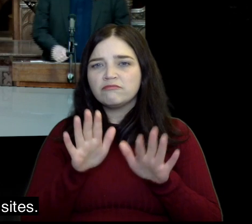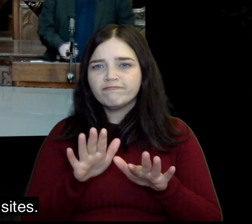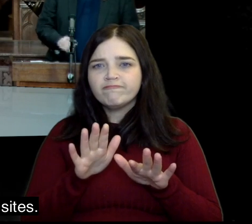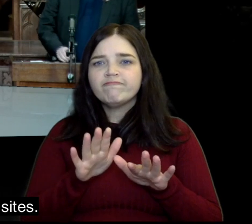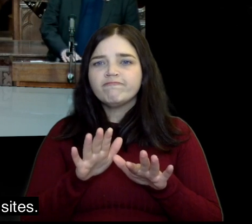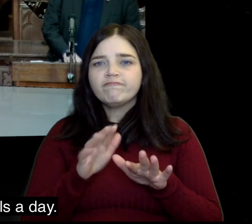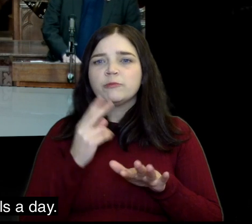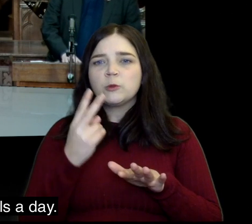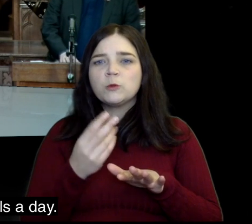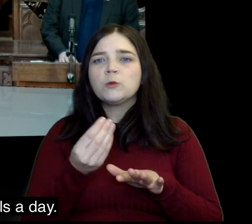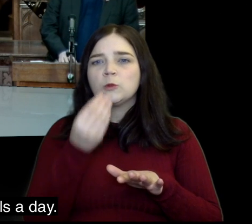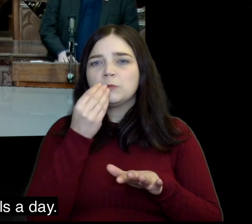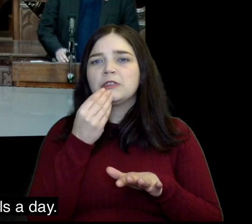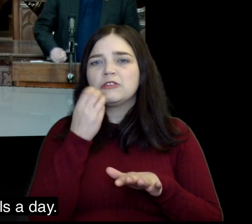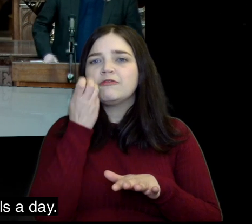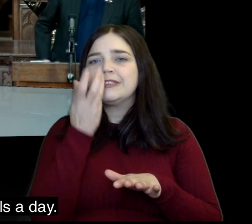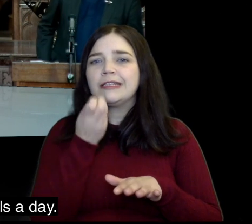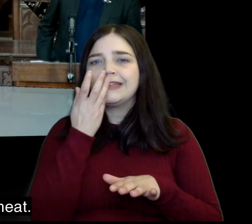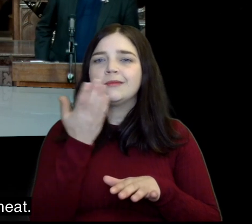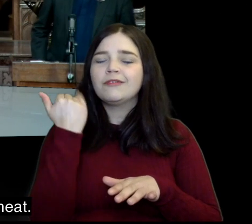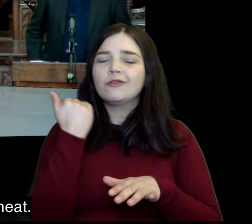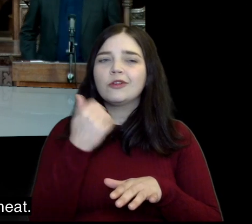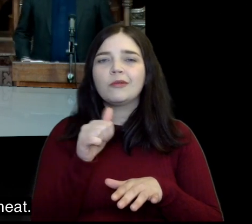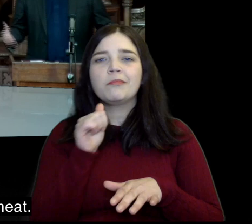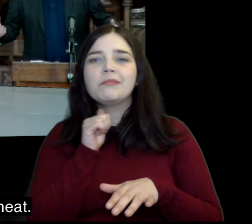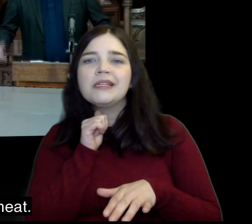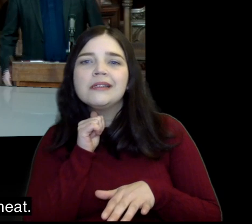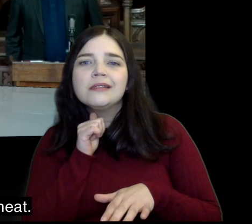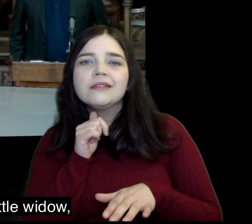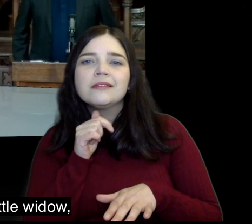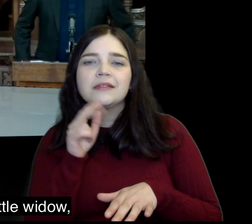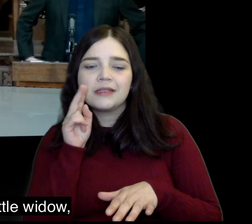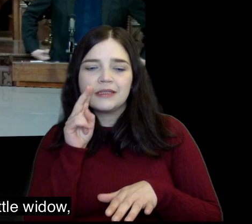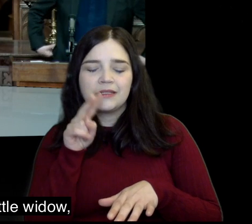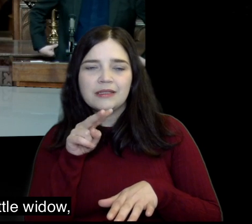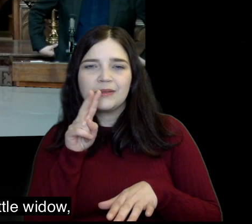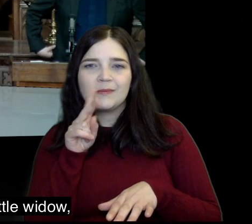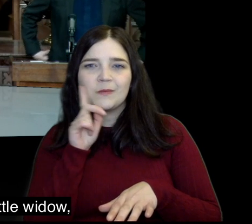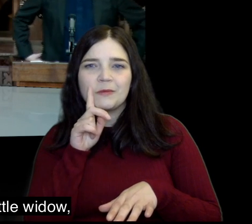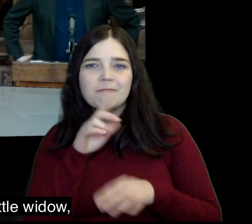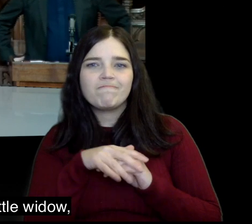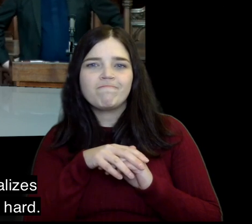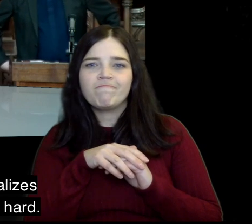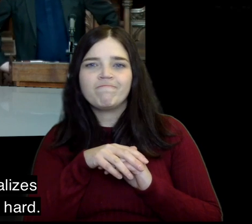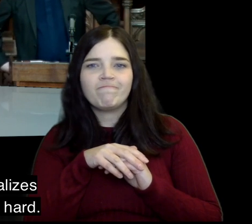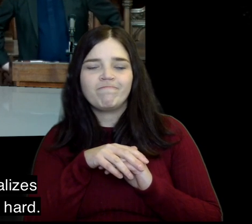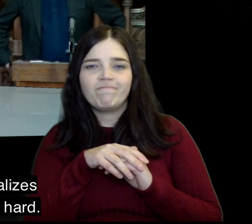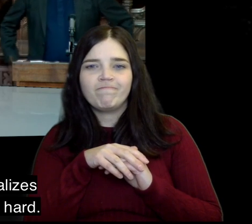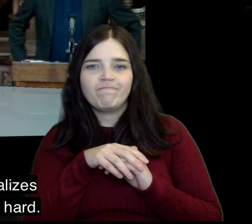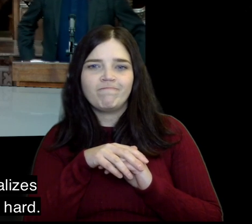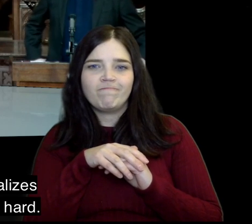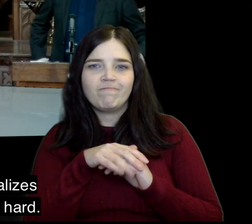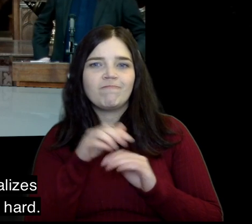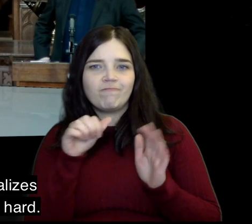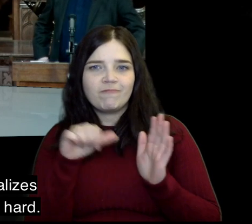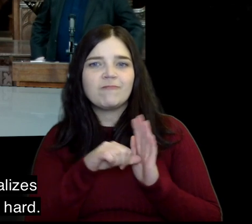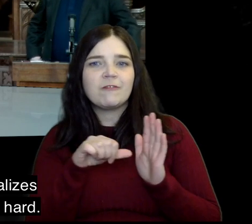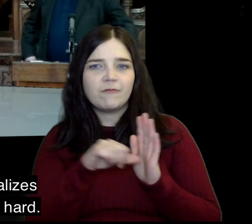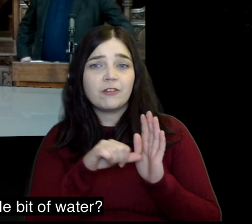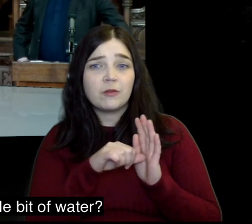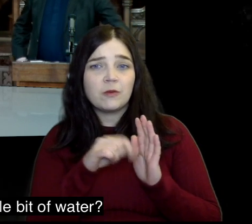Elijah lowers his sights he'd had two meals a day he'd had the meat when he sees the little widow